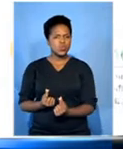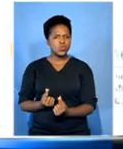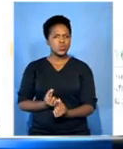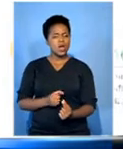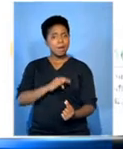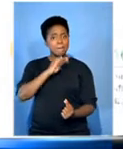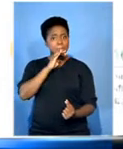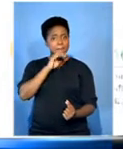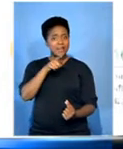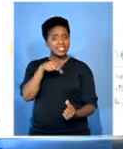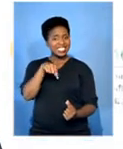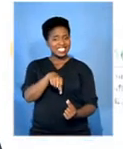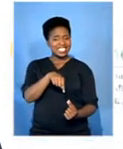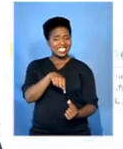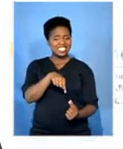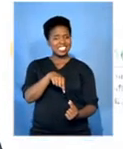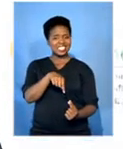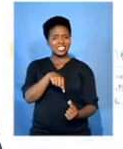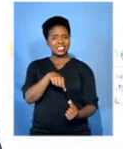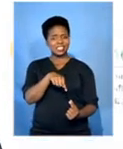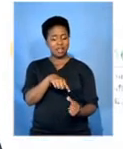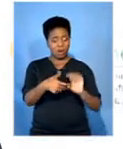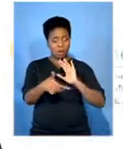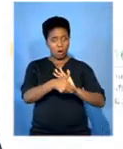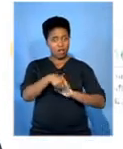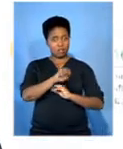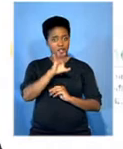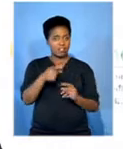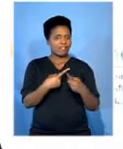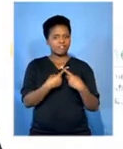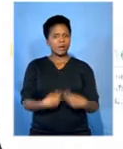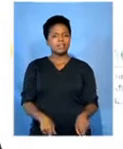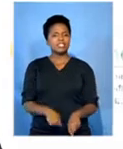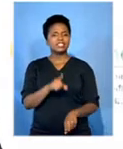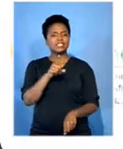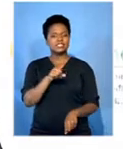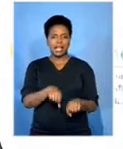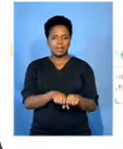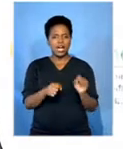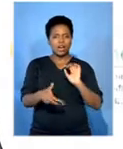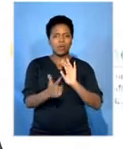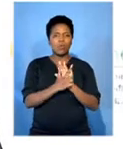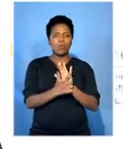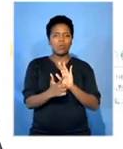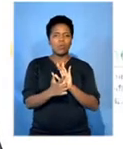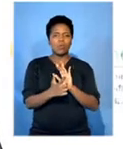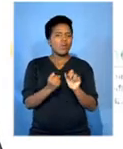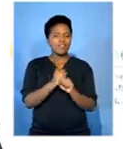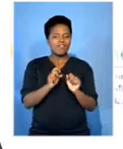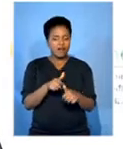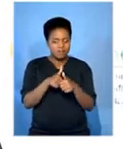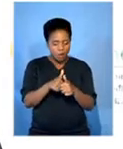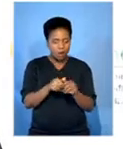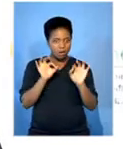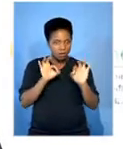means he's still an asylum seeker pending a decision on his asylum application. So whether he